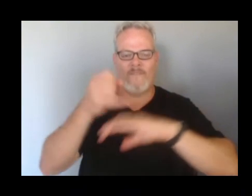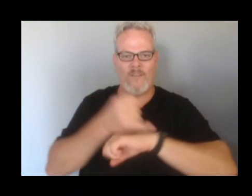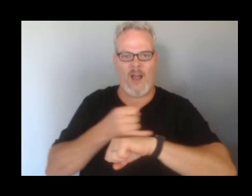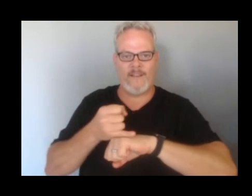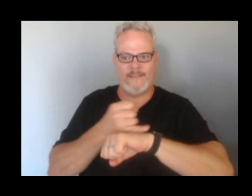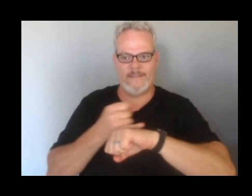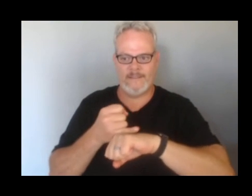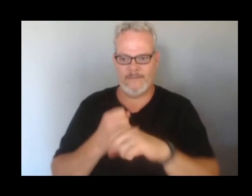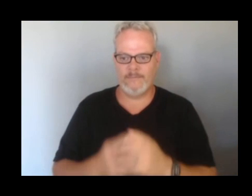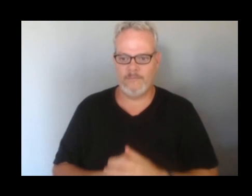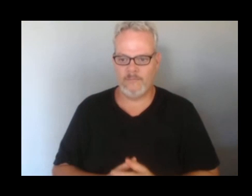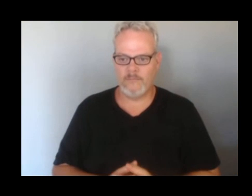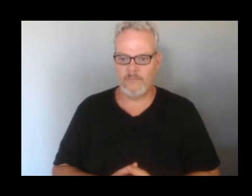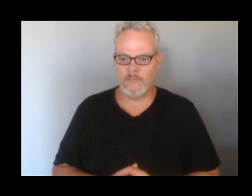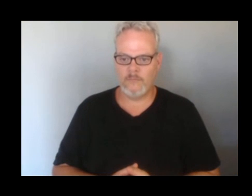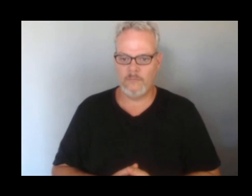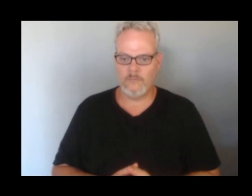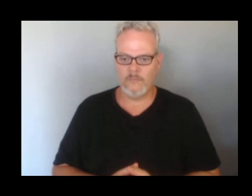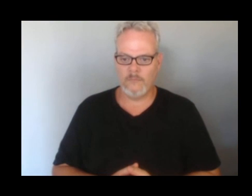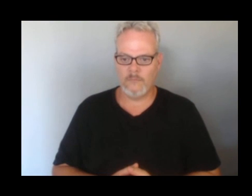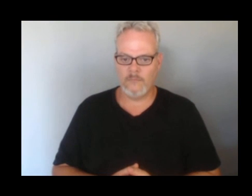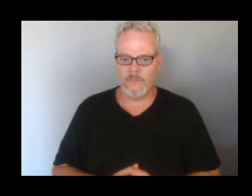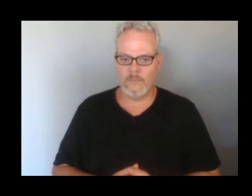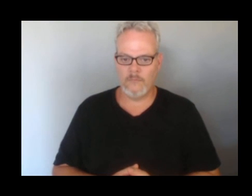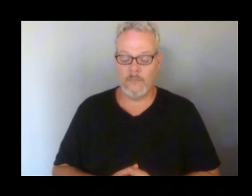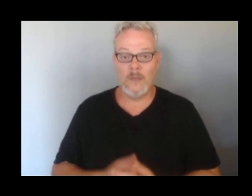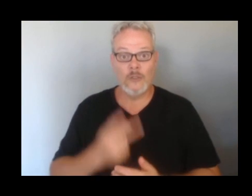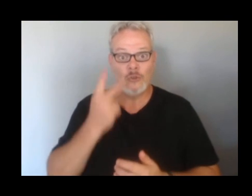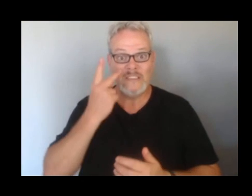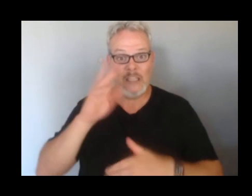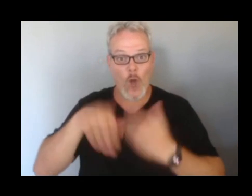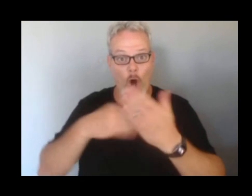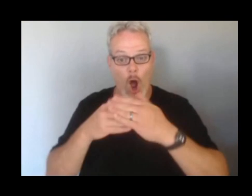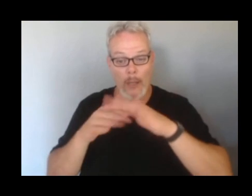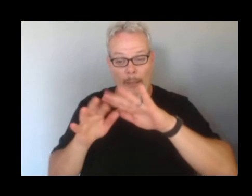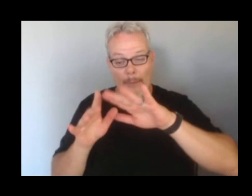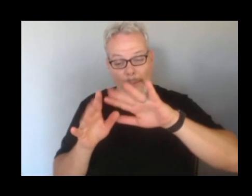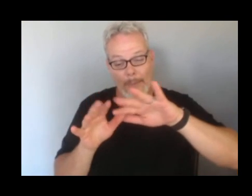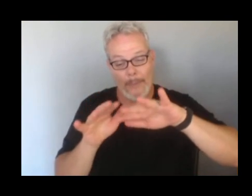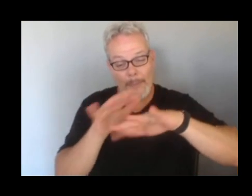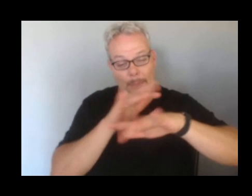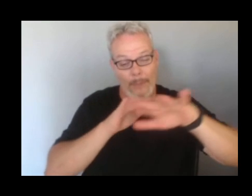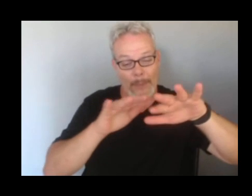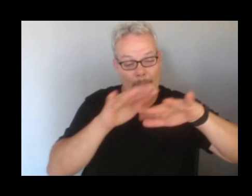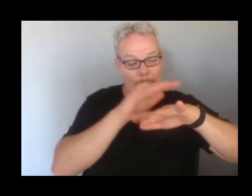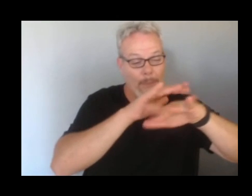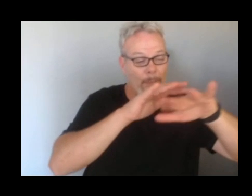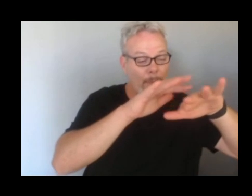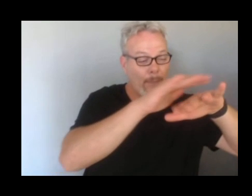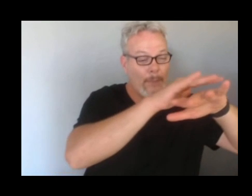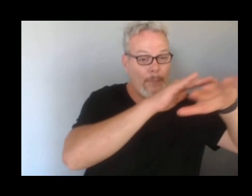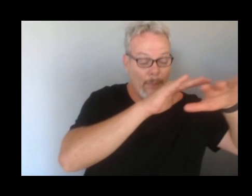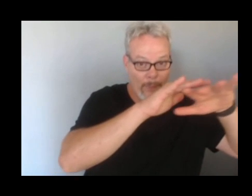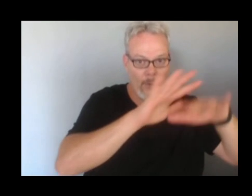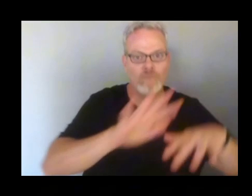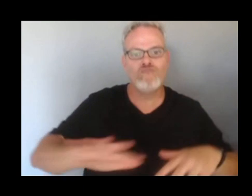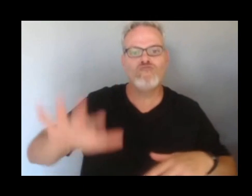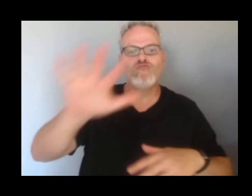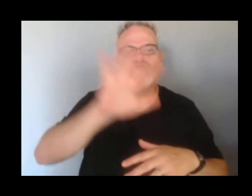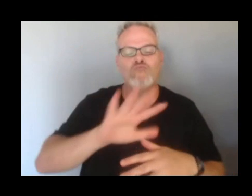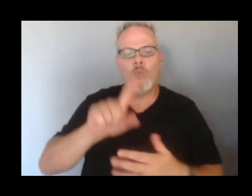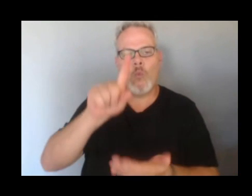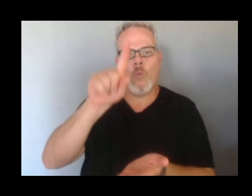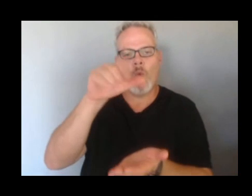The major pulse is through, so what you're seeing here is this inter-episode rate of 1500 tons of SO2 per day.